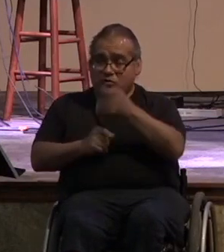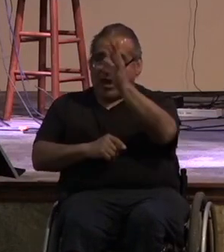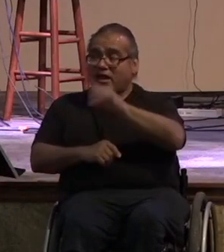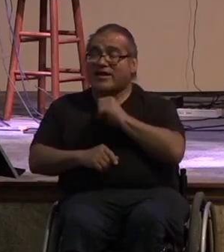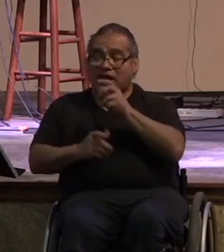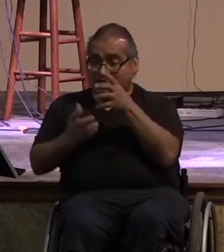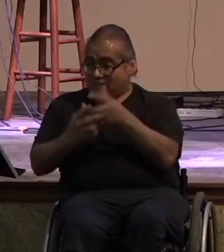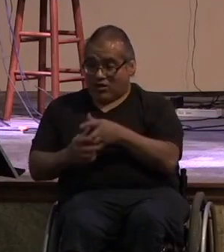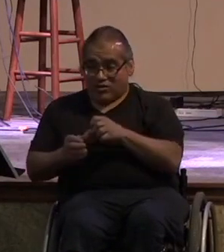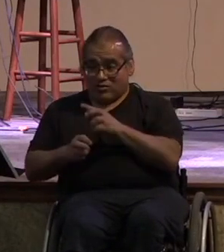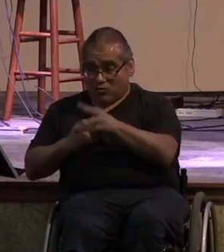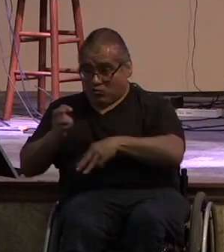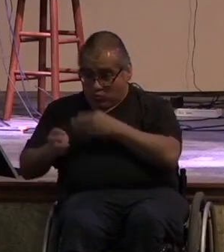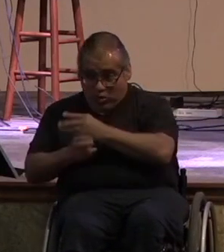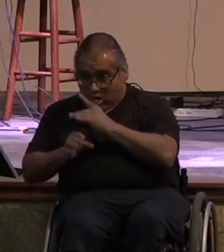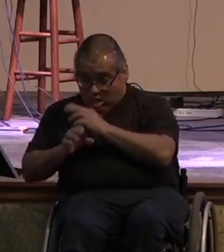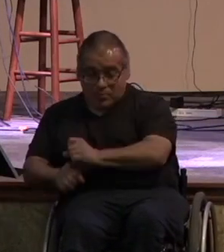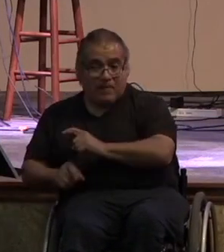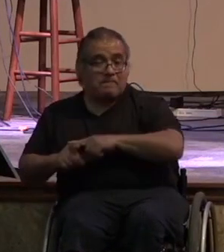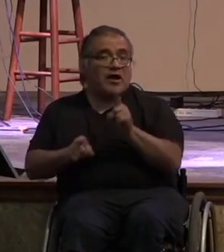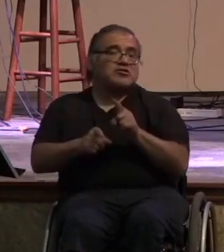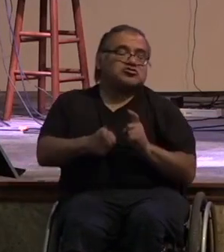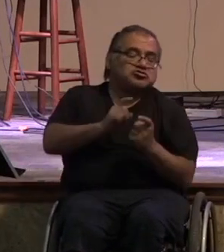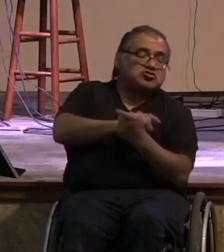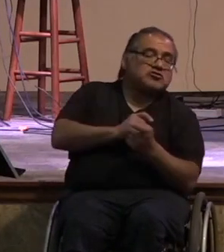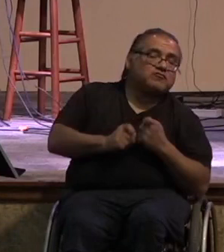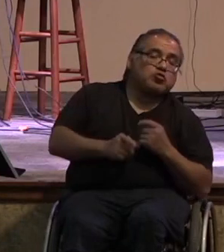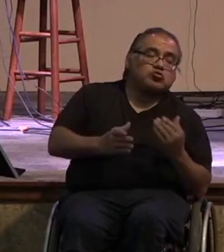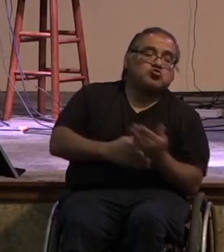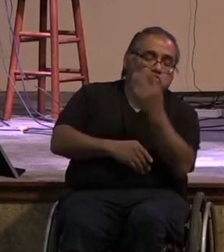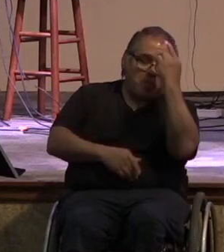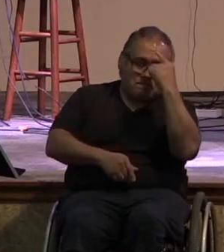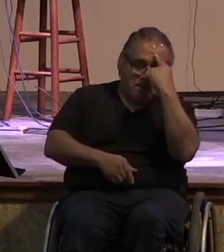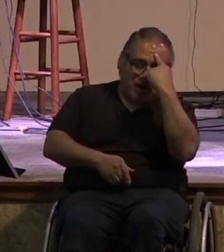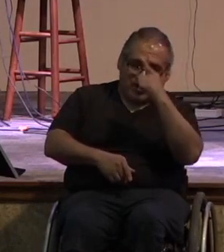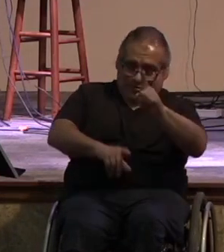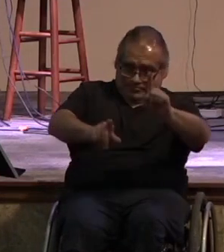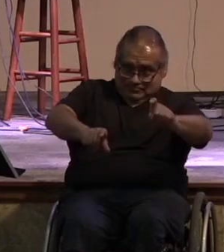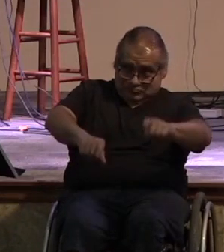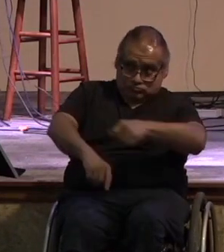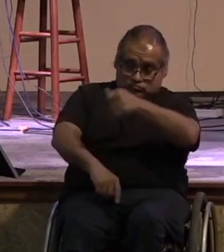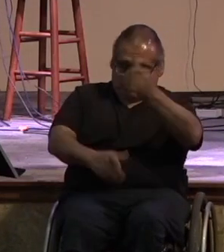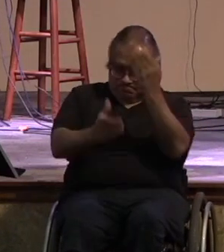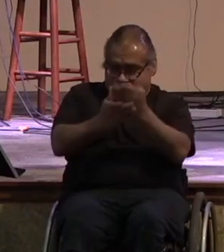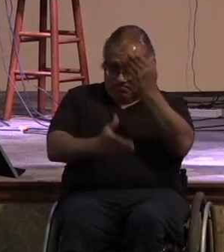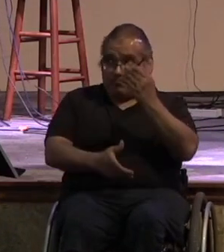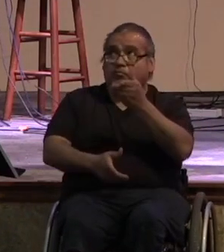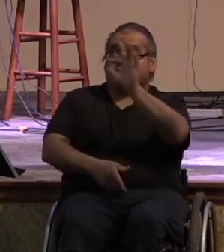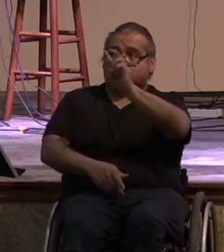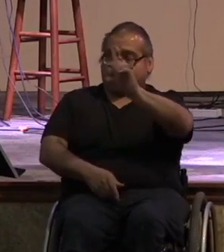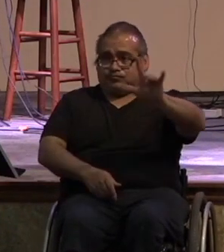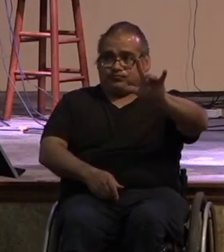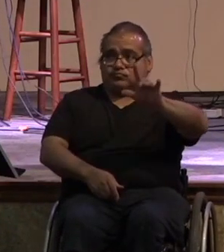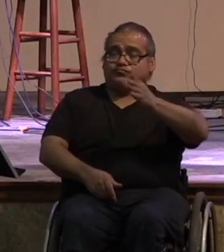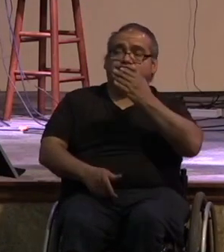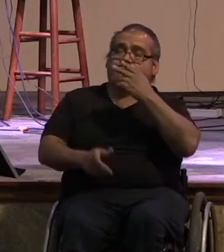conformed to this world but be transformed by the renewal of your mind by that testing you may discern what is the will of god what is good and